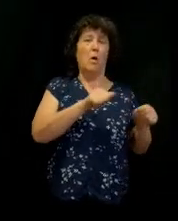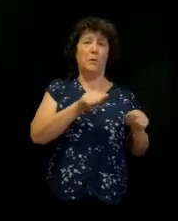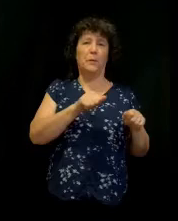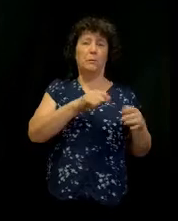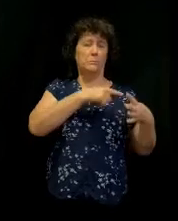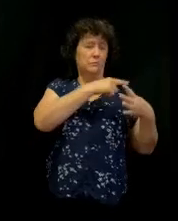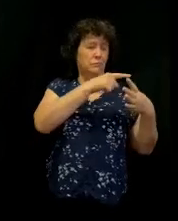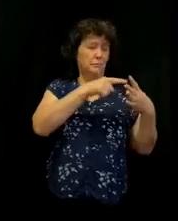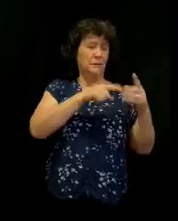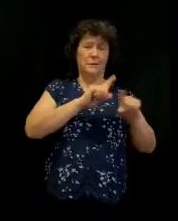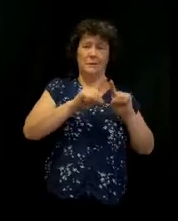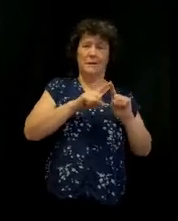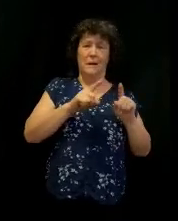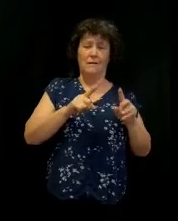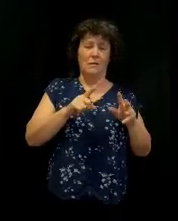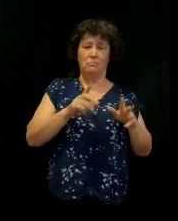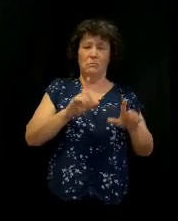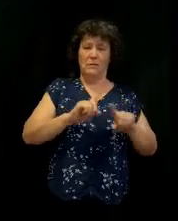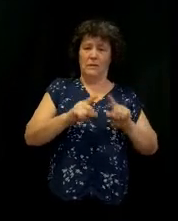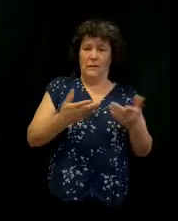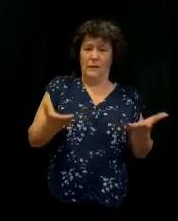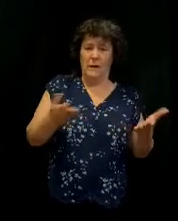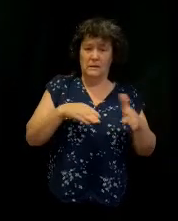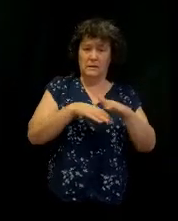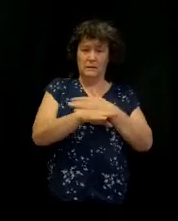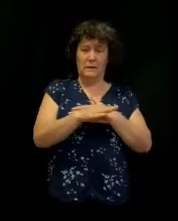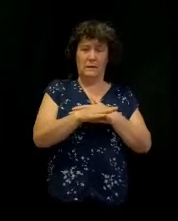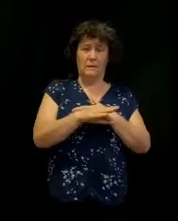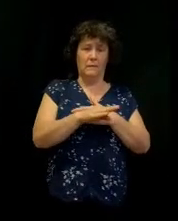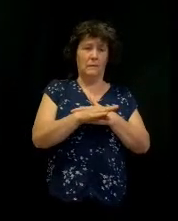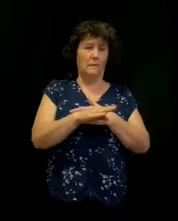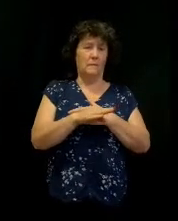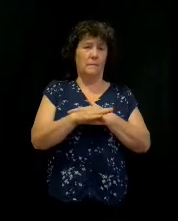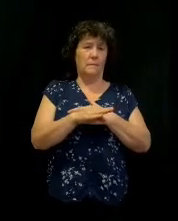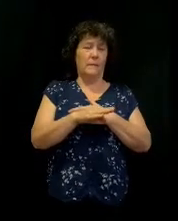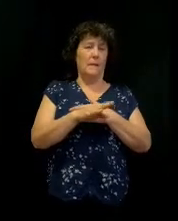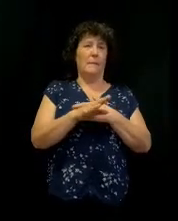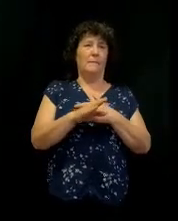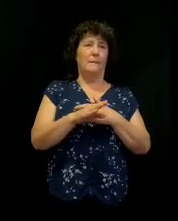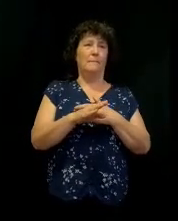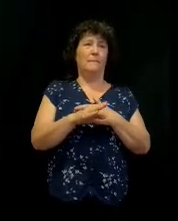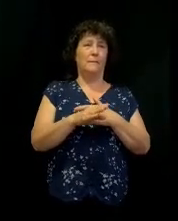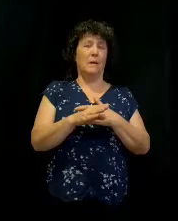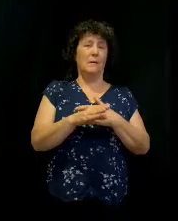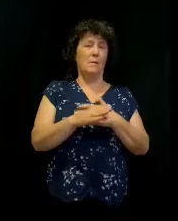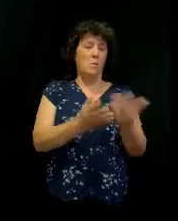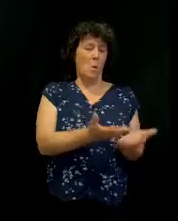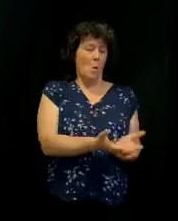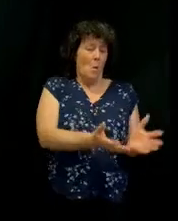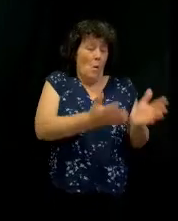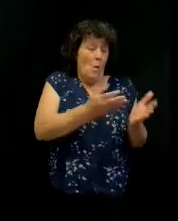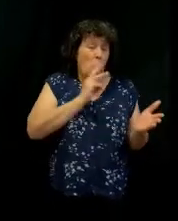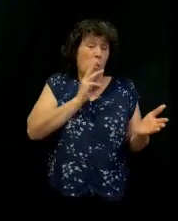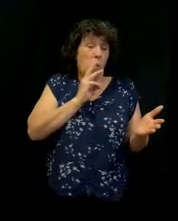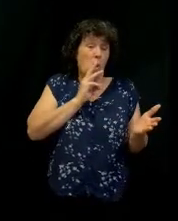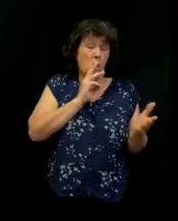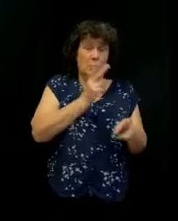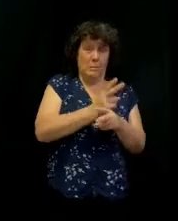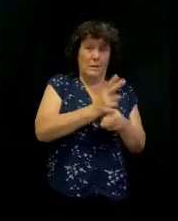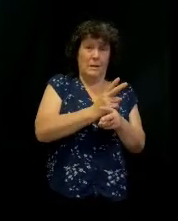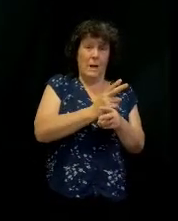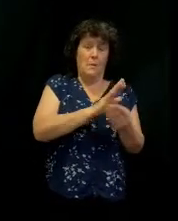sacrificial altar, the brazen altar, the bronze laver that held the water. They washed their hands. They'd walk inside this